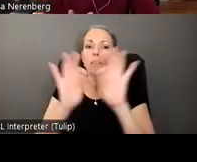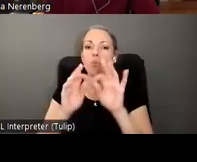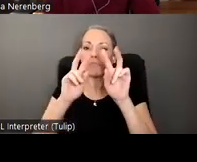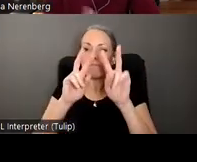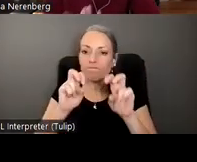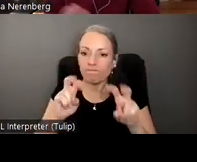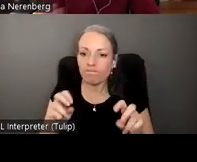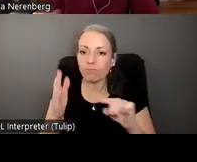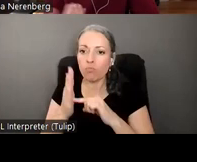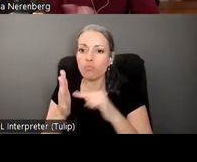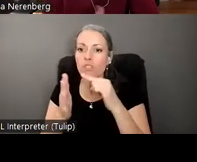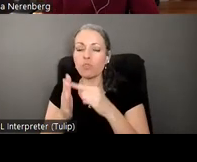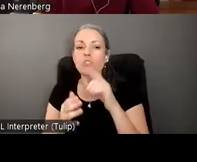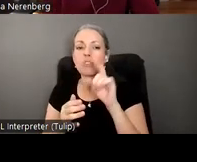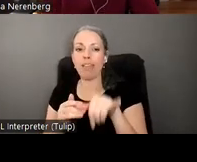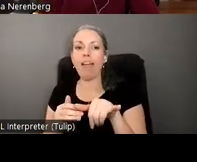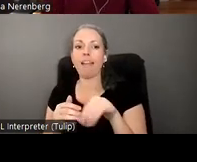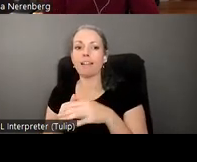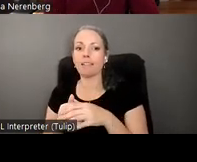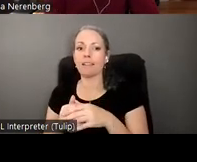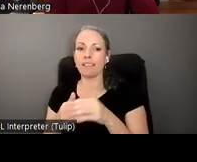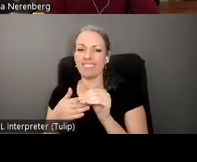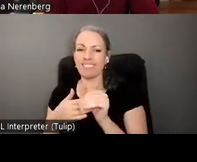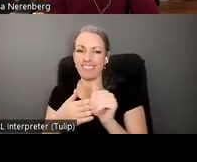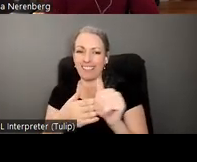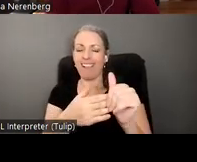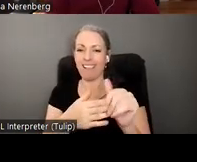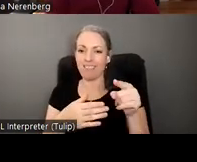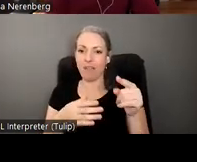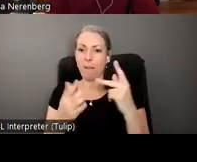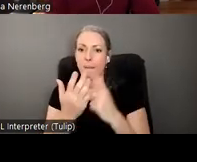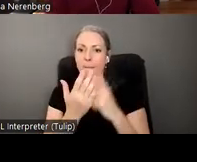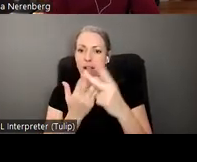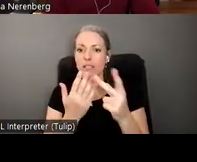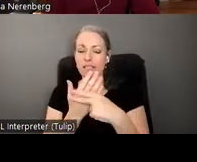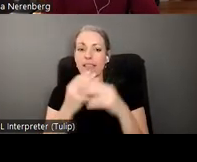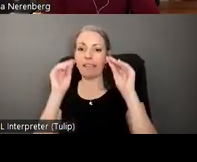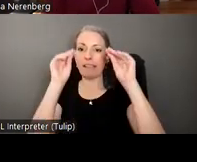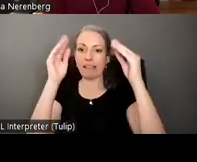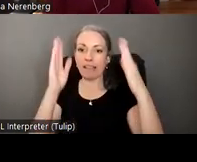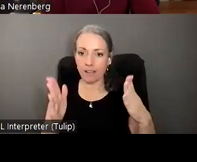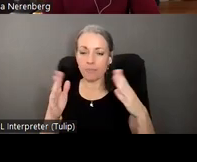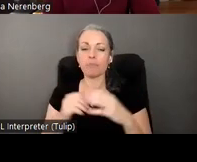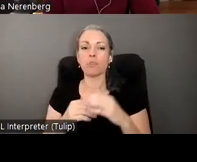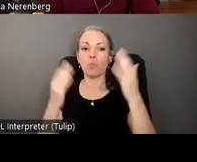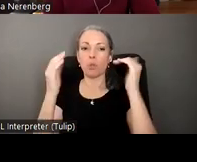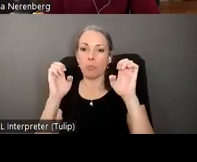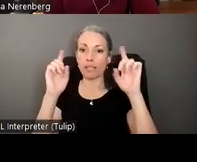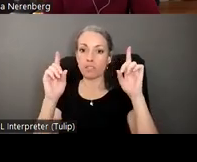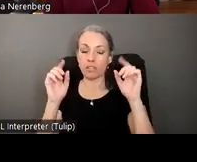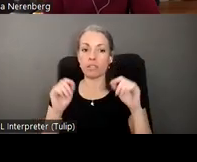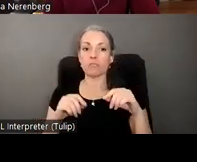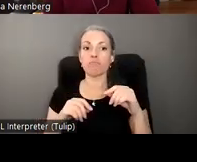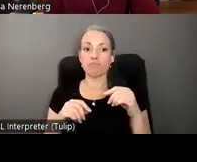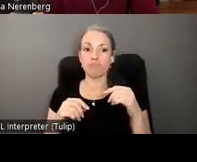research that can guide policy and educators we hope educators will use it as a source